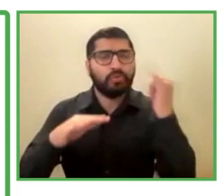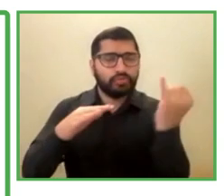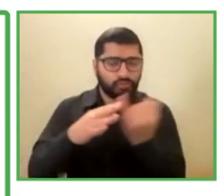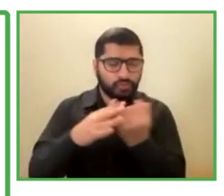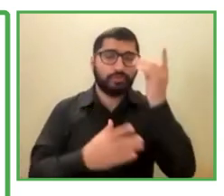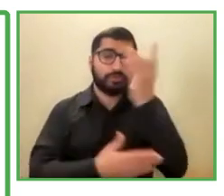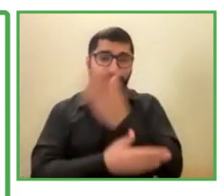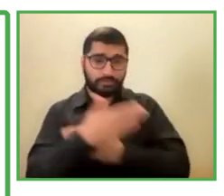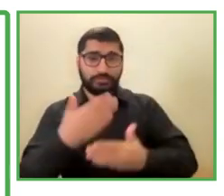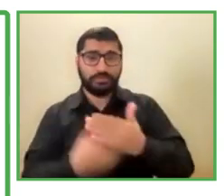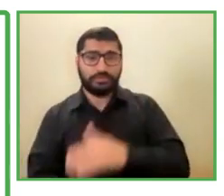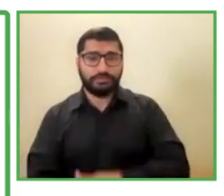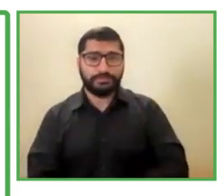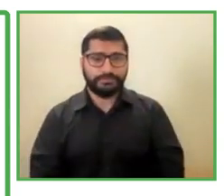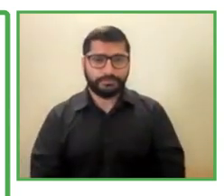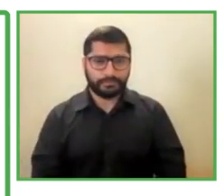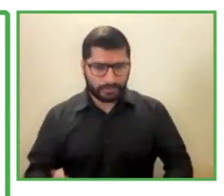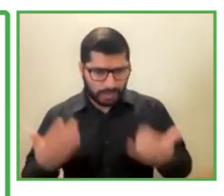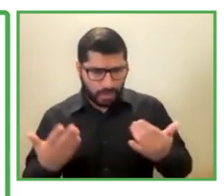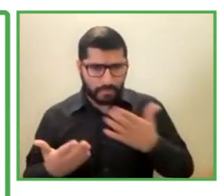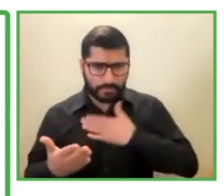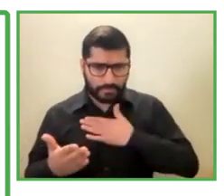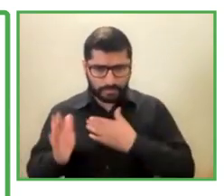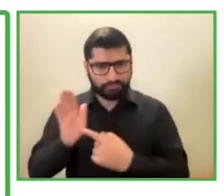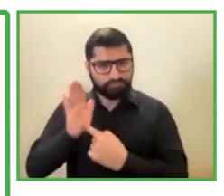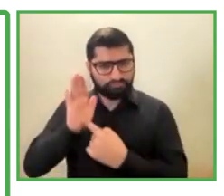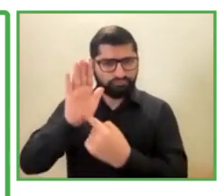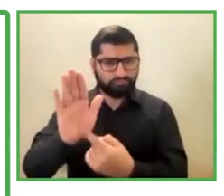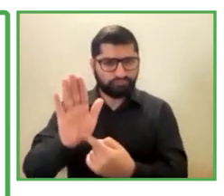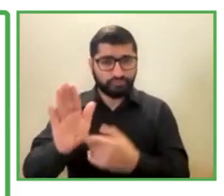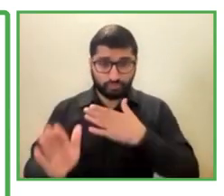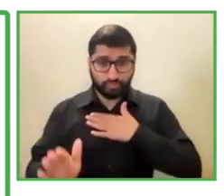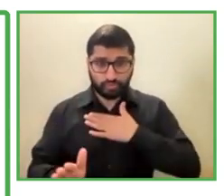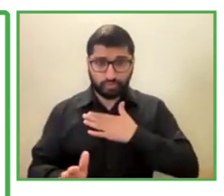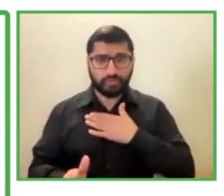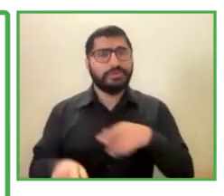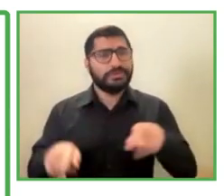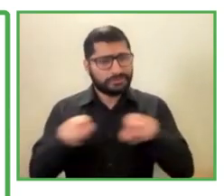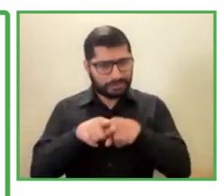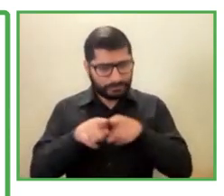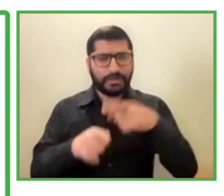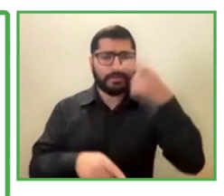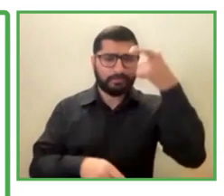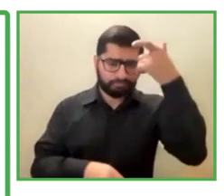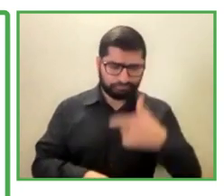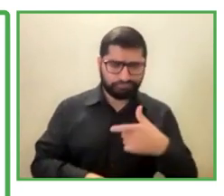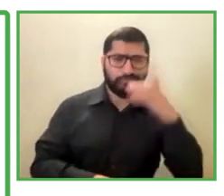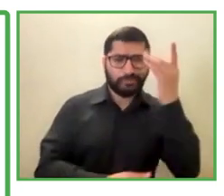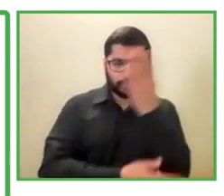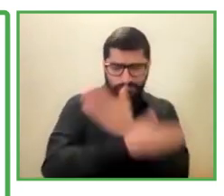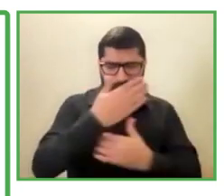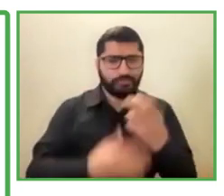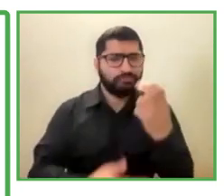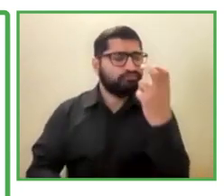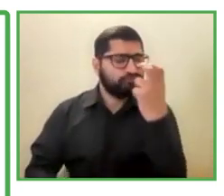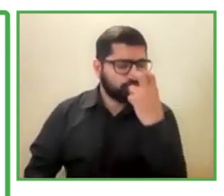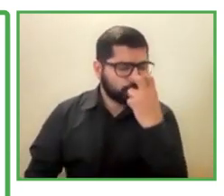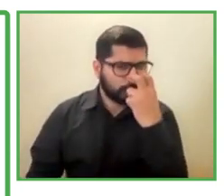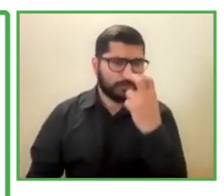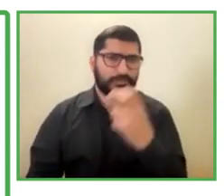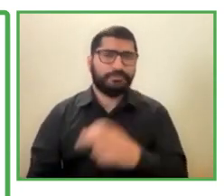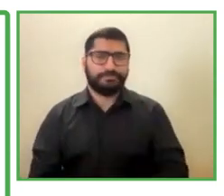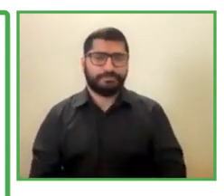I also have a visual impairment. Like, you know, I mean, it's basically since my birth and so